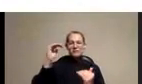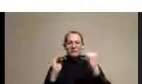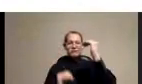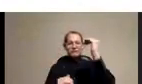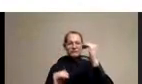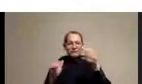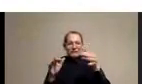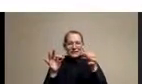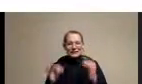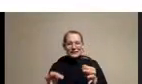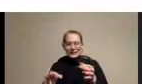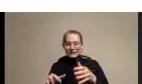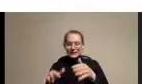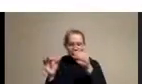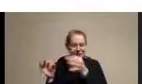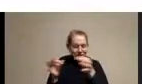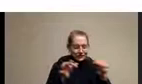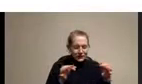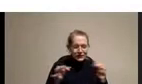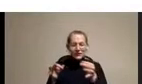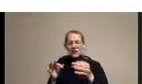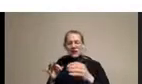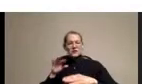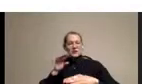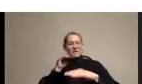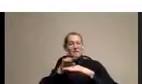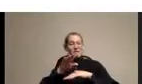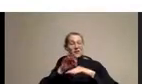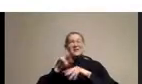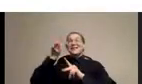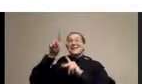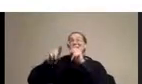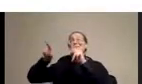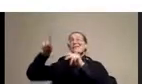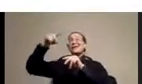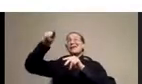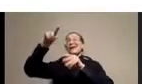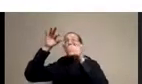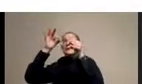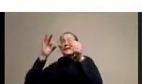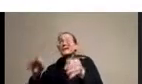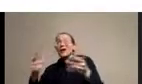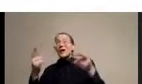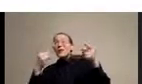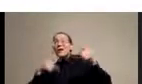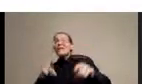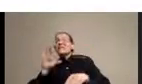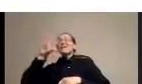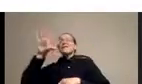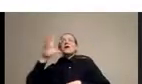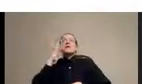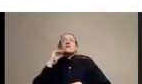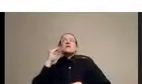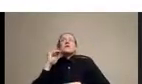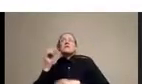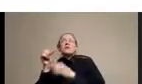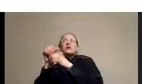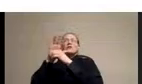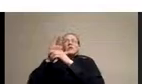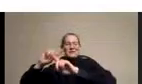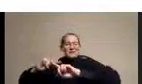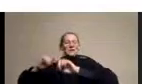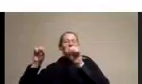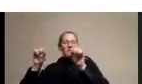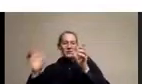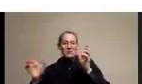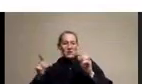And those decisions were being made by people who actually had a very different experience of COVID than everybody else in the country. Other areas in which the science, think,